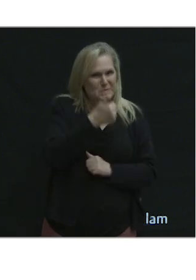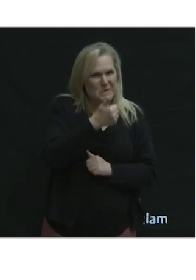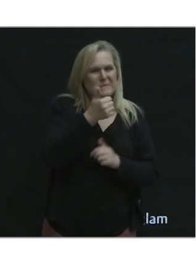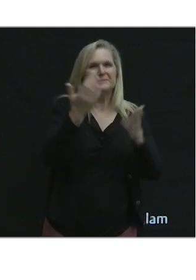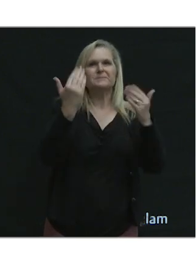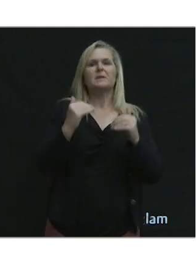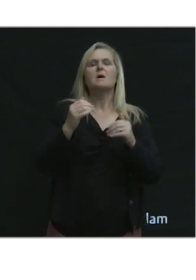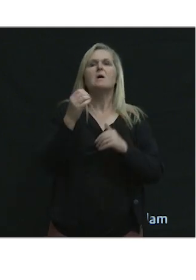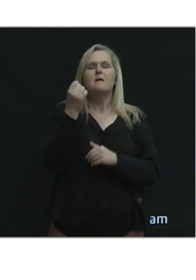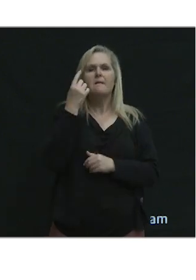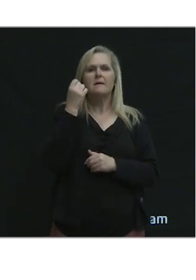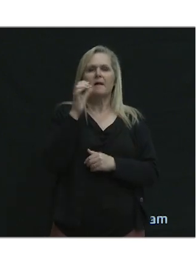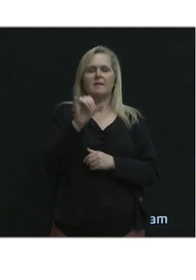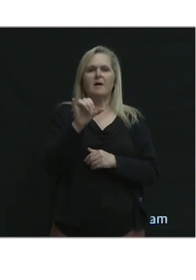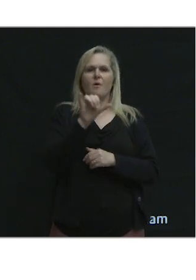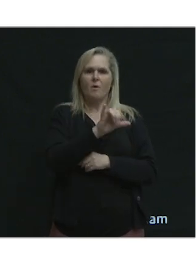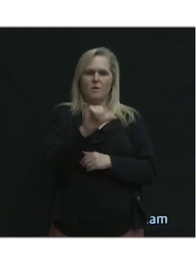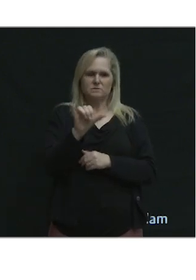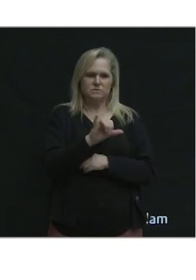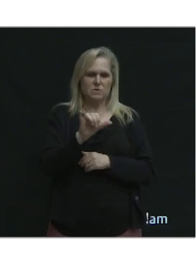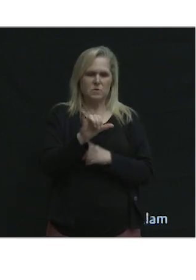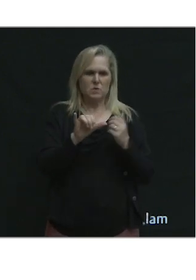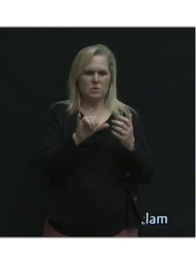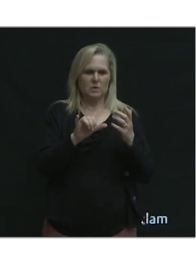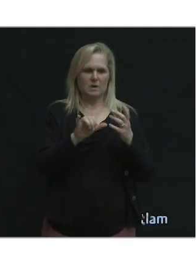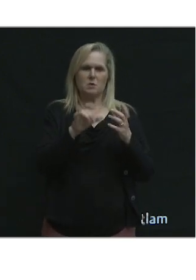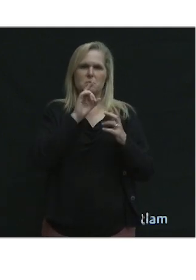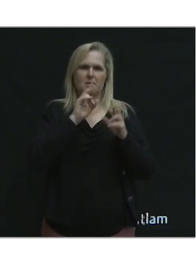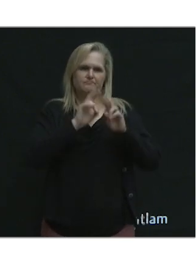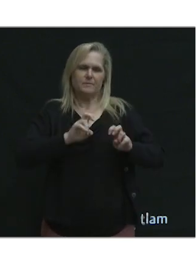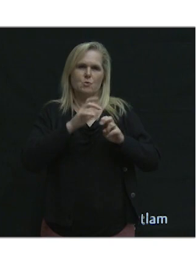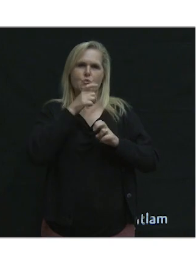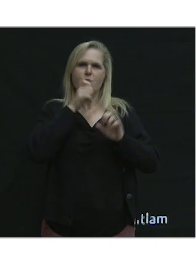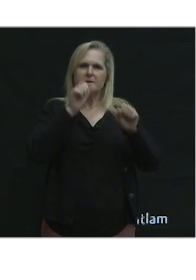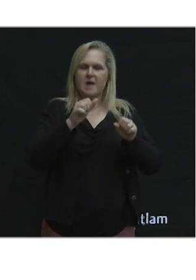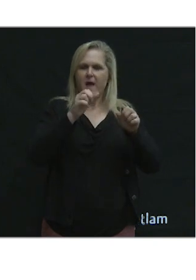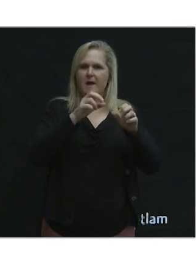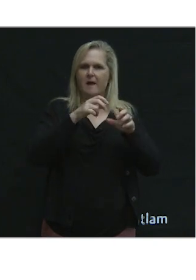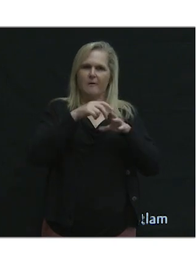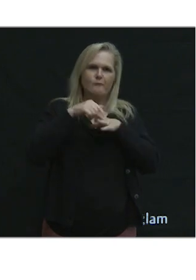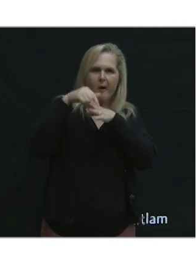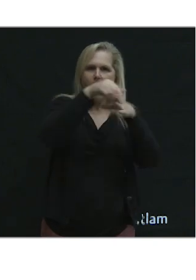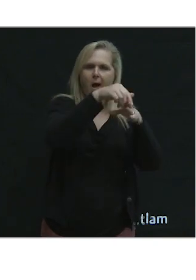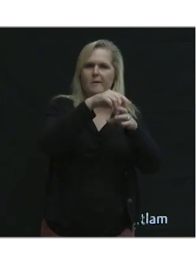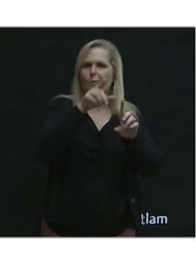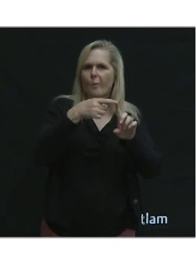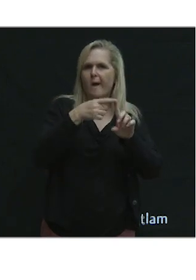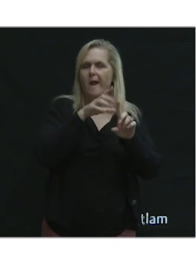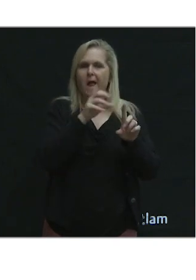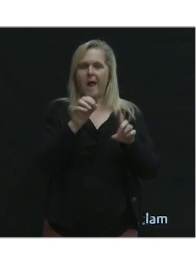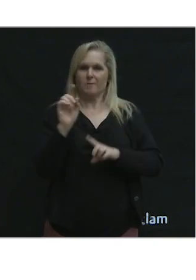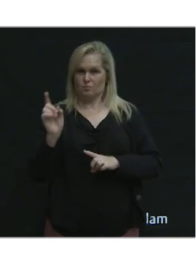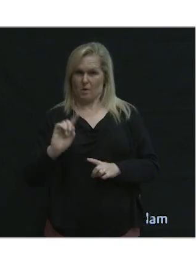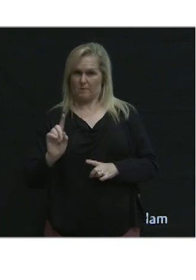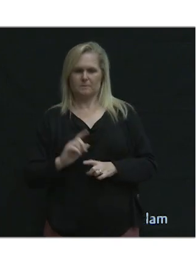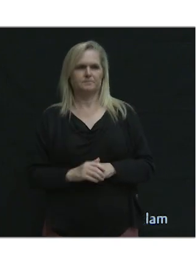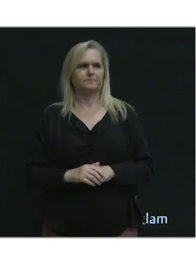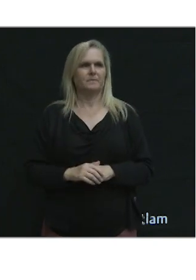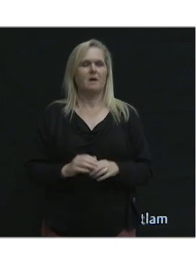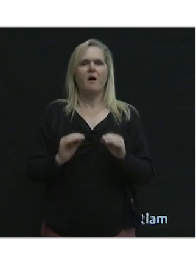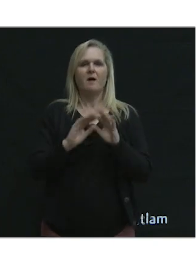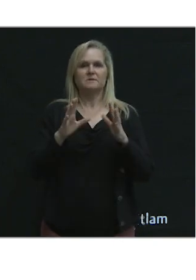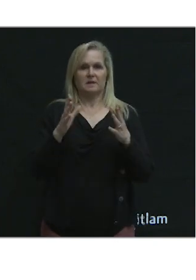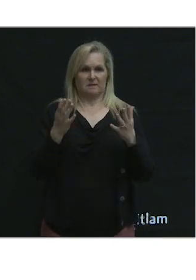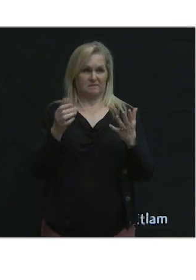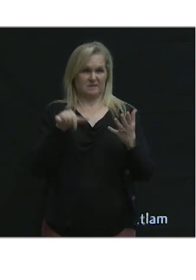But it also expands who can ride, when they can ride, and where they can ride. Obviously, you have a lot